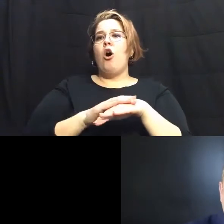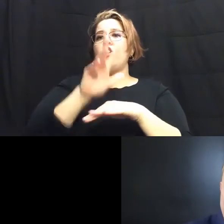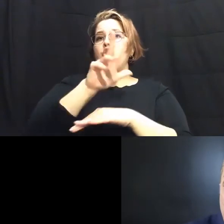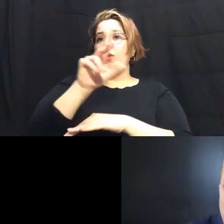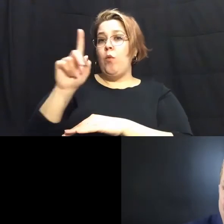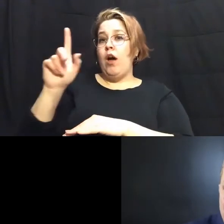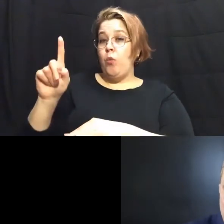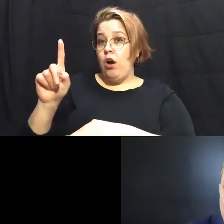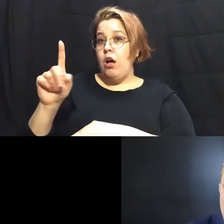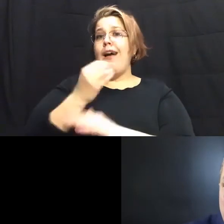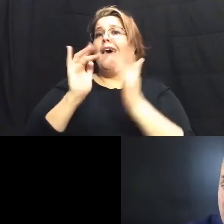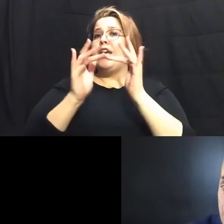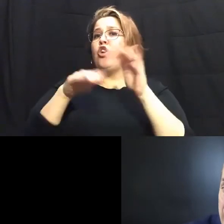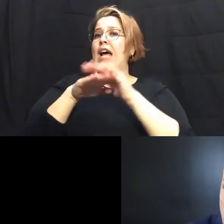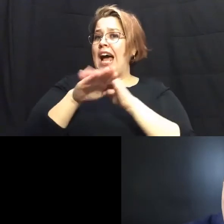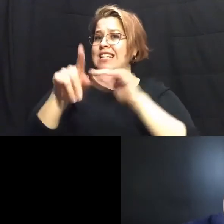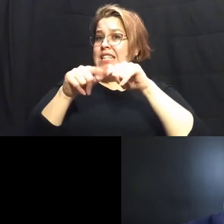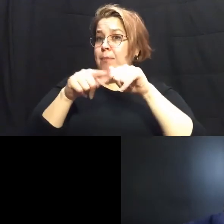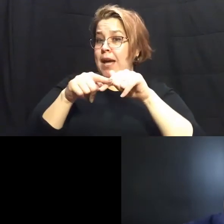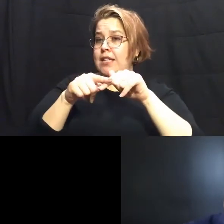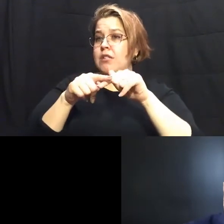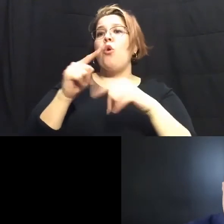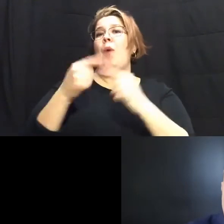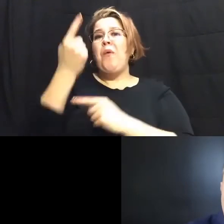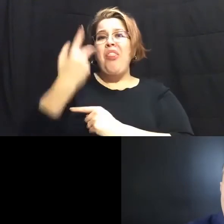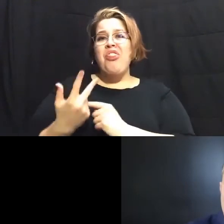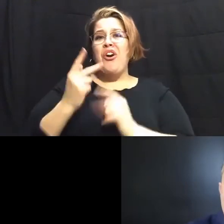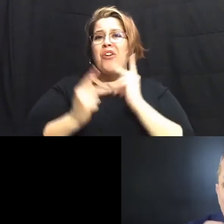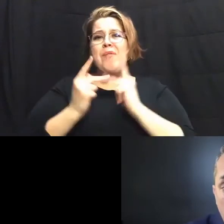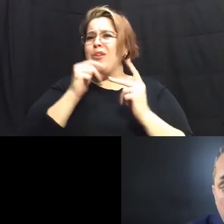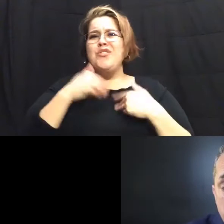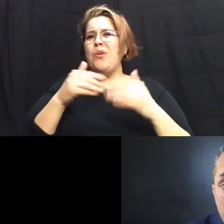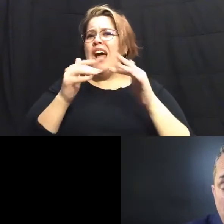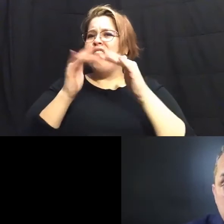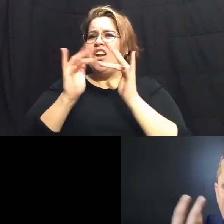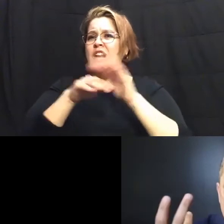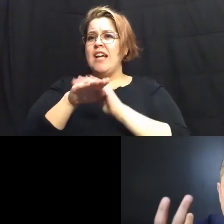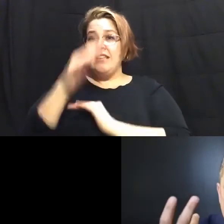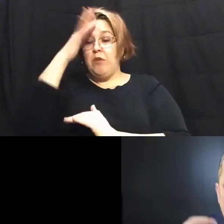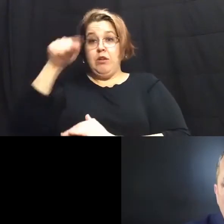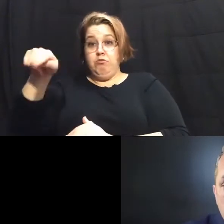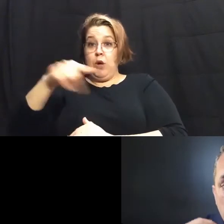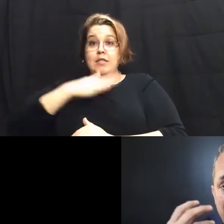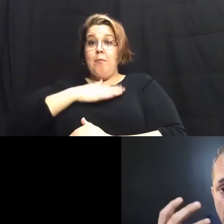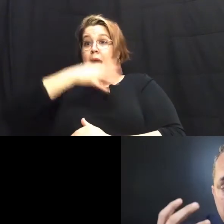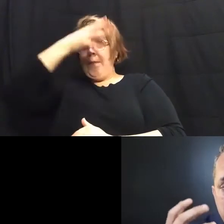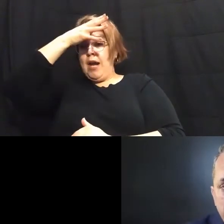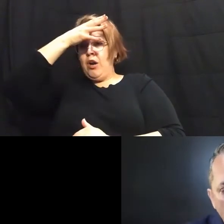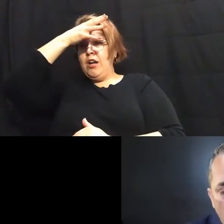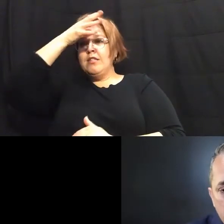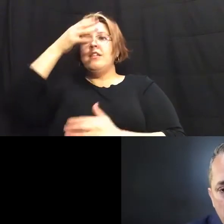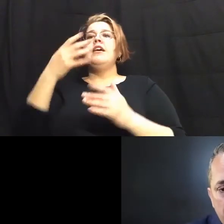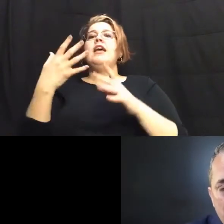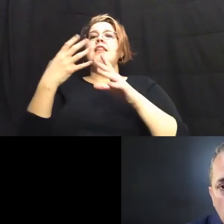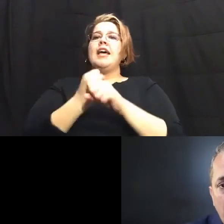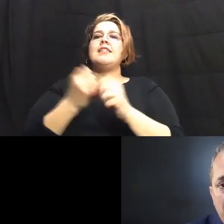an internet access when three a third of our citizens don't have internet access and i don't know you my parents who are seniors took thousands of phone